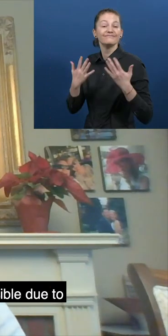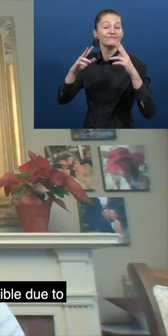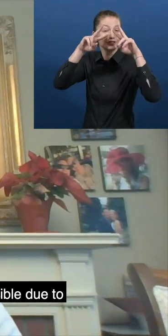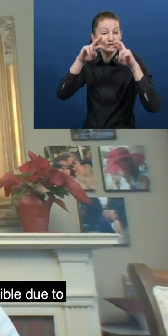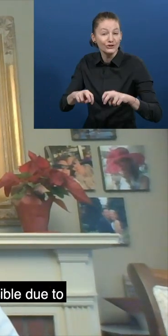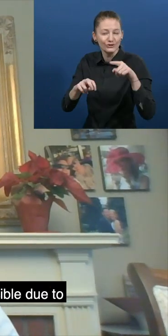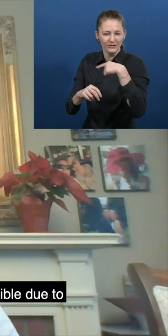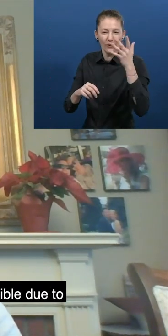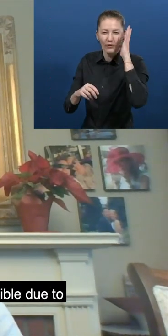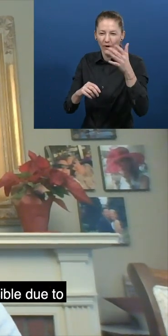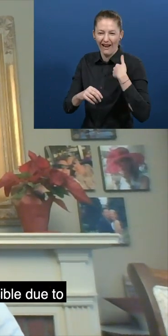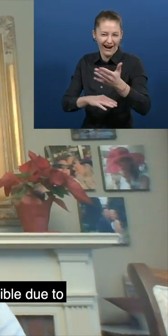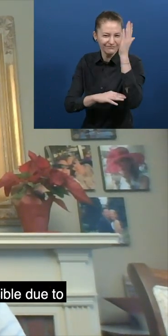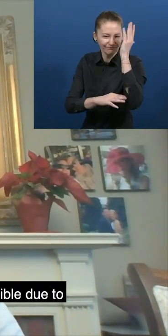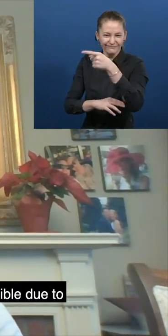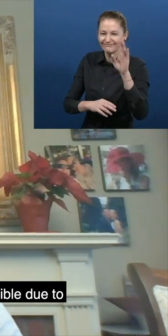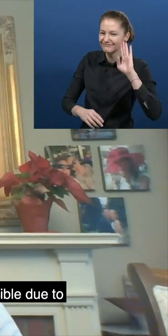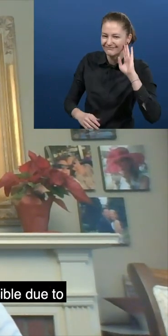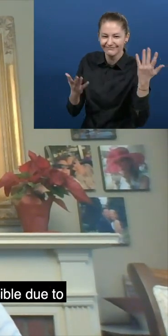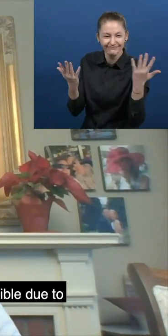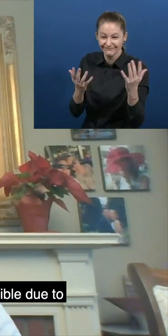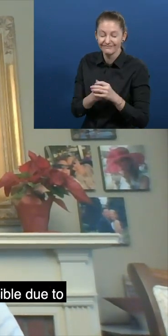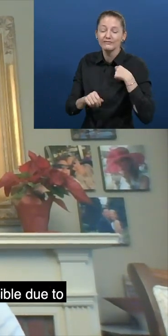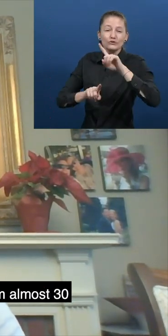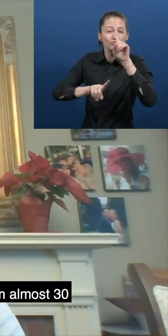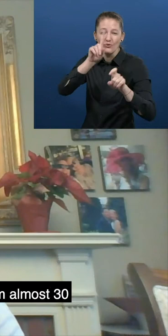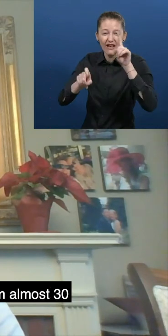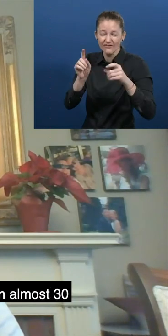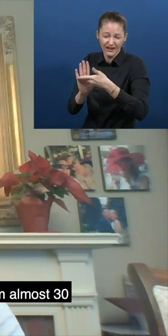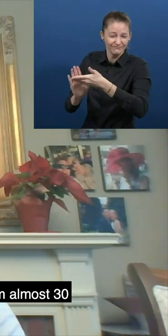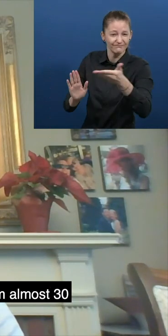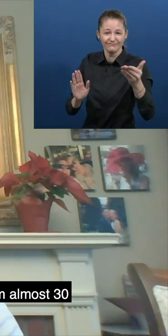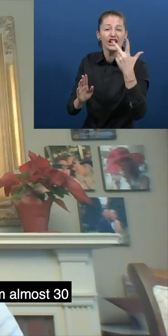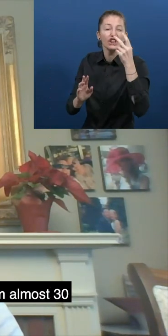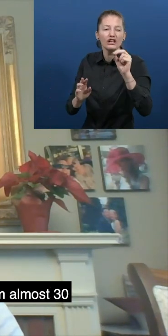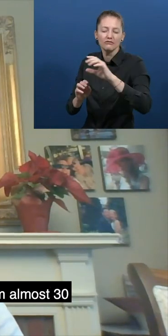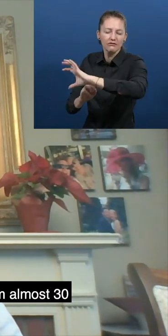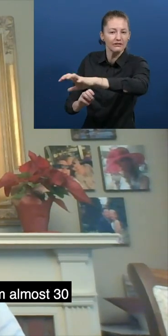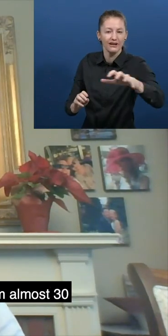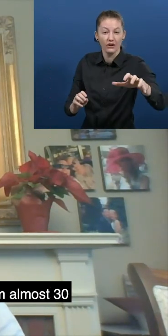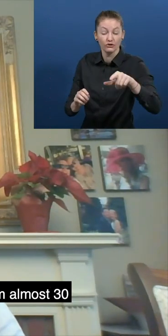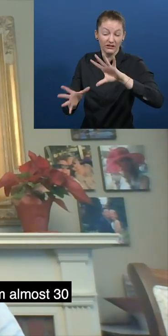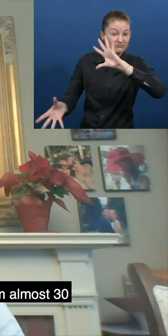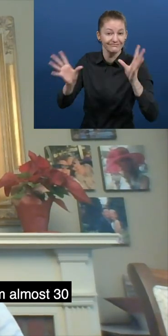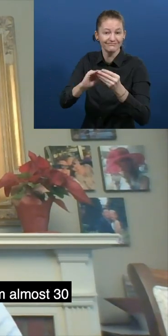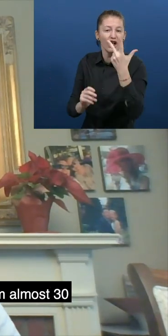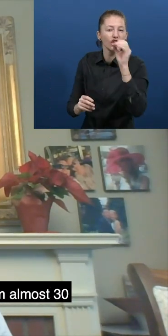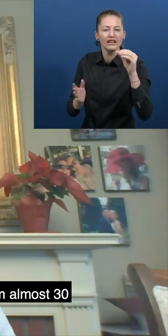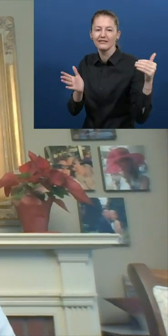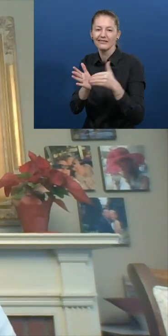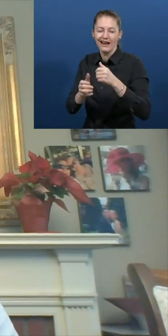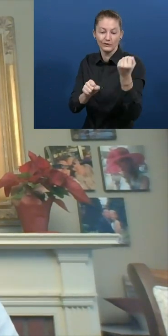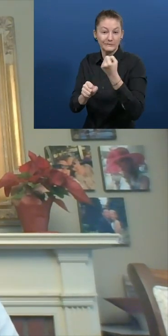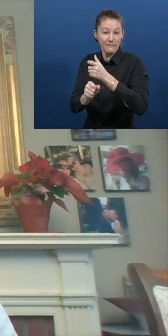So the study you'll be hearing about today was possible due to a truly multifaceted survey of 30,000 employees from